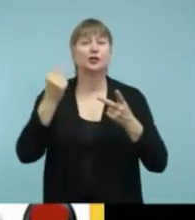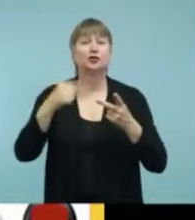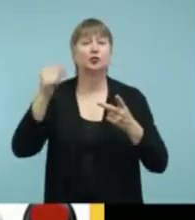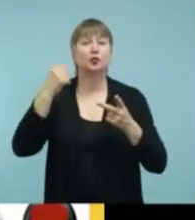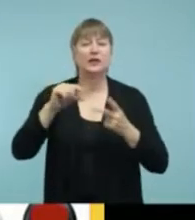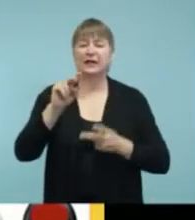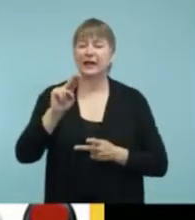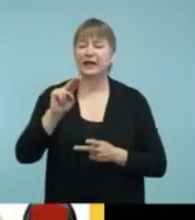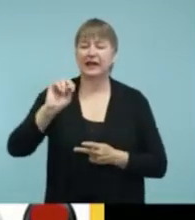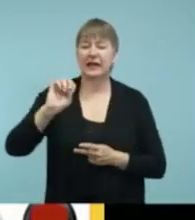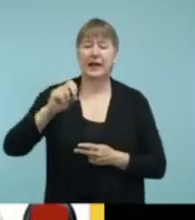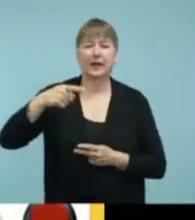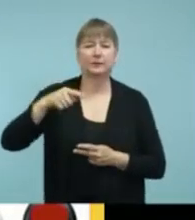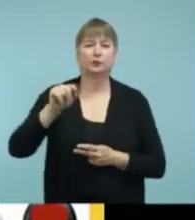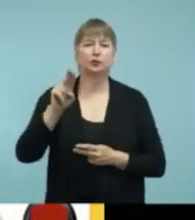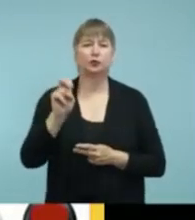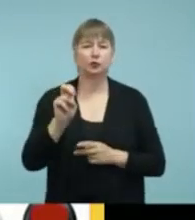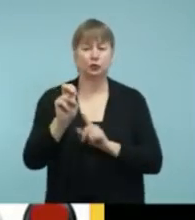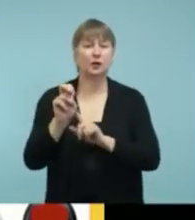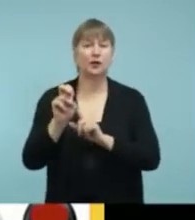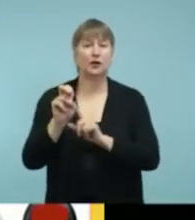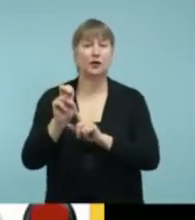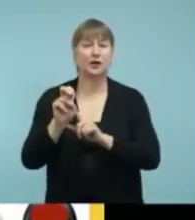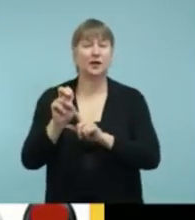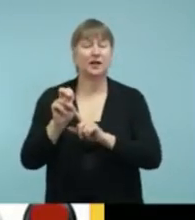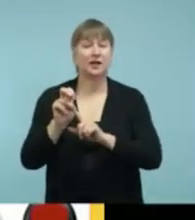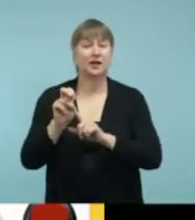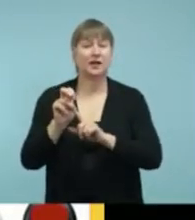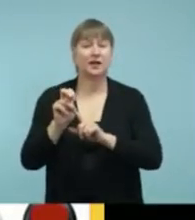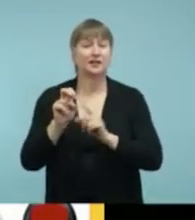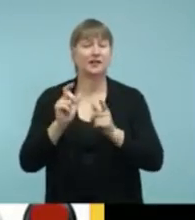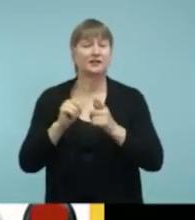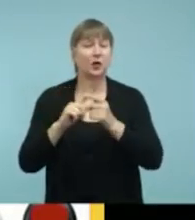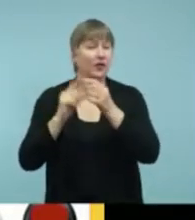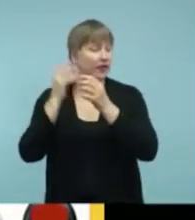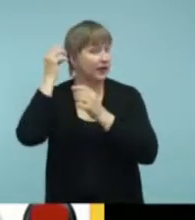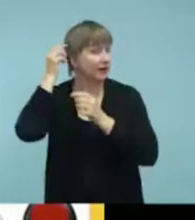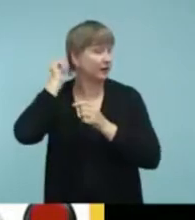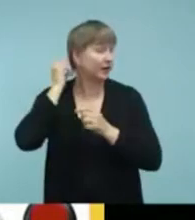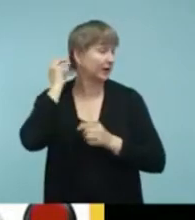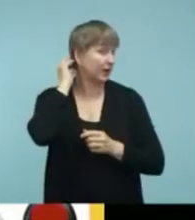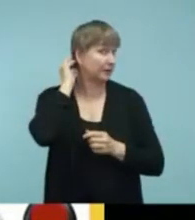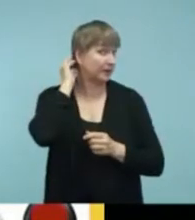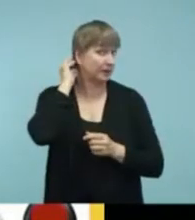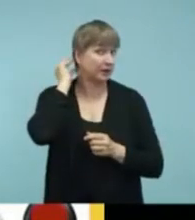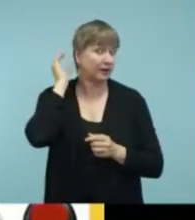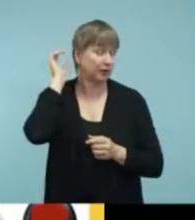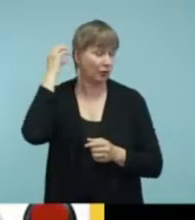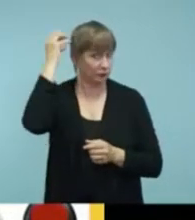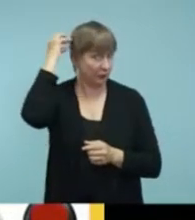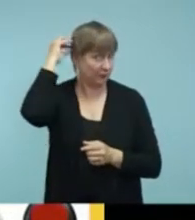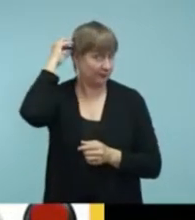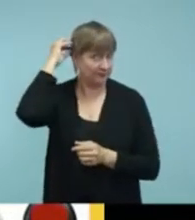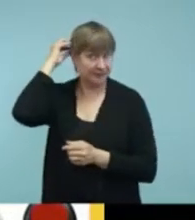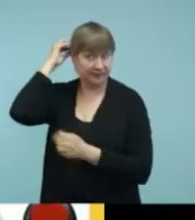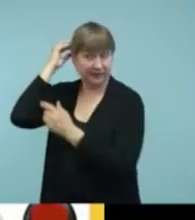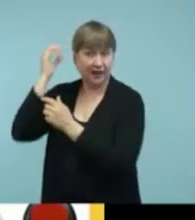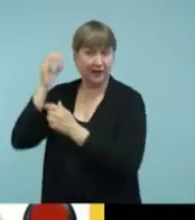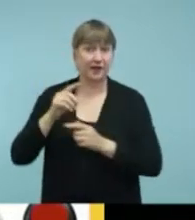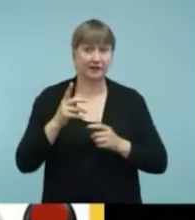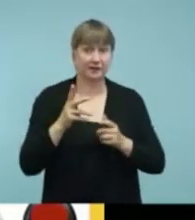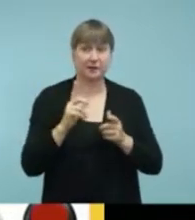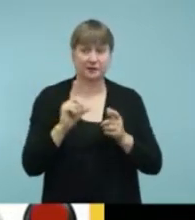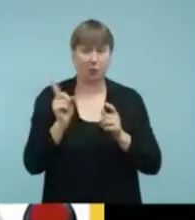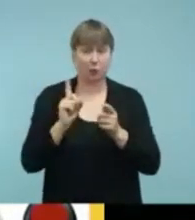Advanced Bionics and that the headpiece actually houses the microphone as well. Now, the exception of this would